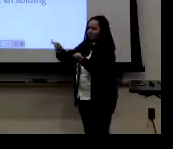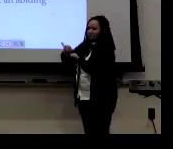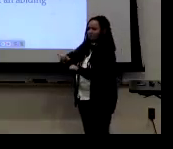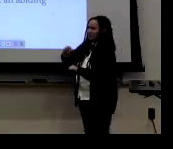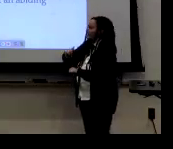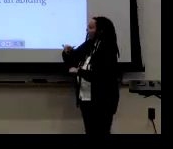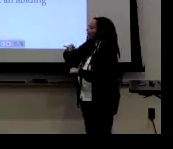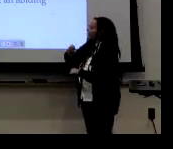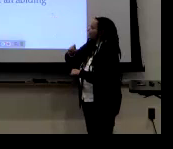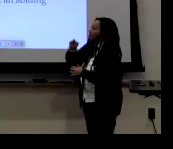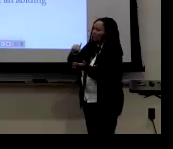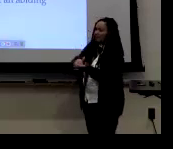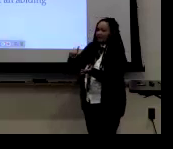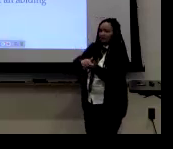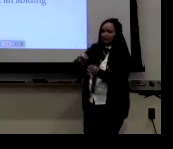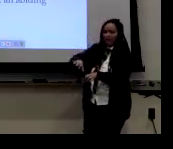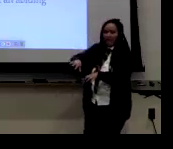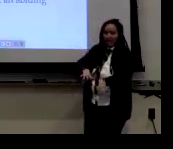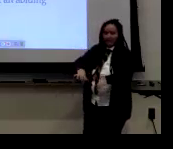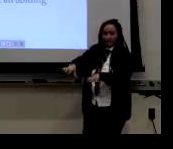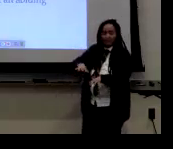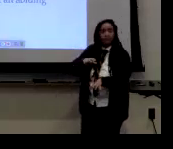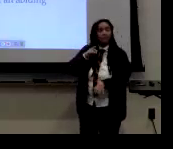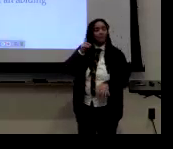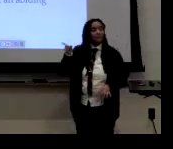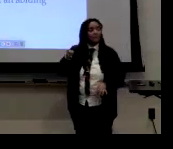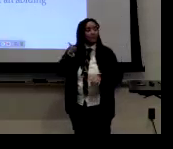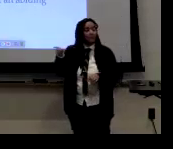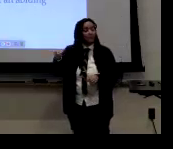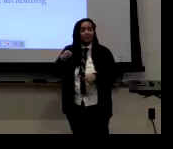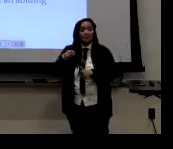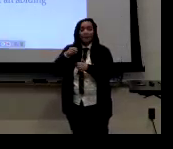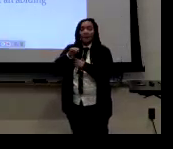identity is instituted through a stylized repetition of acts.